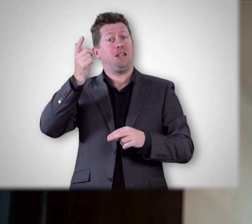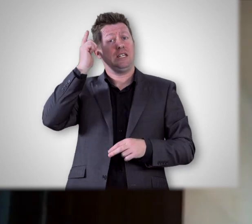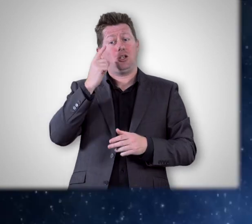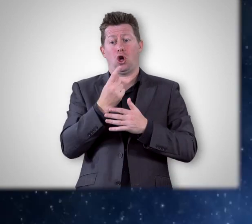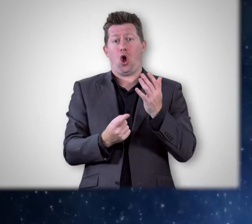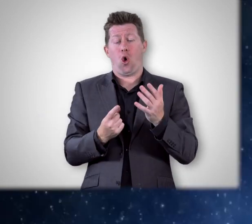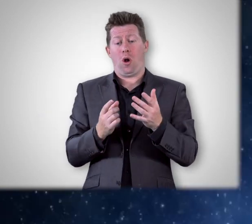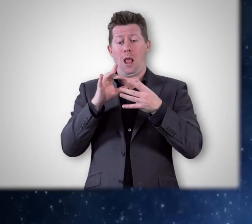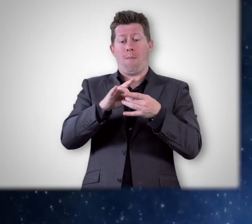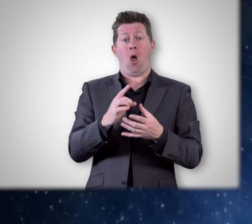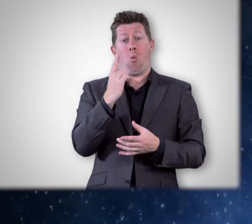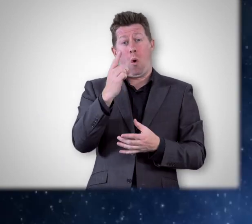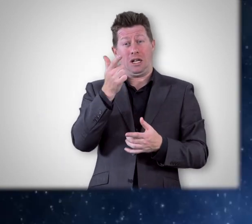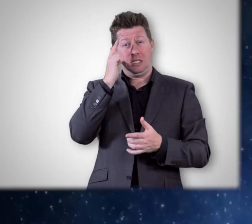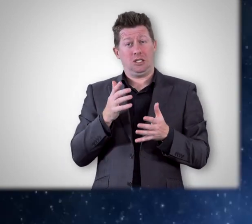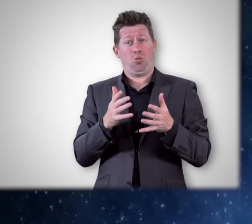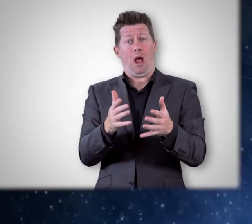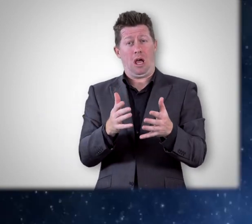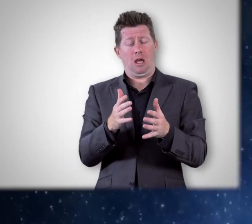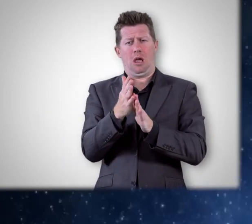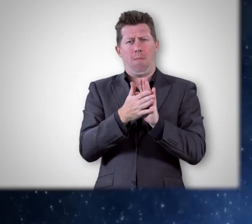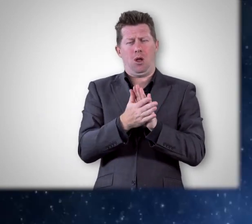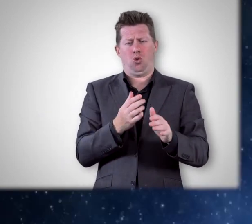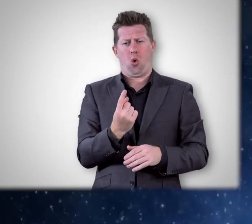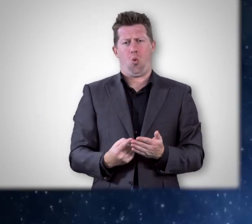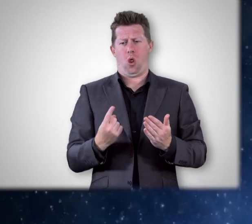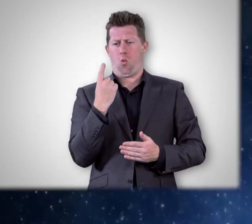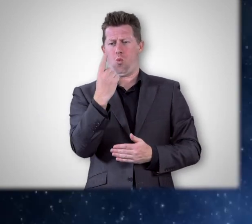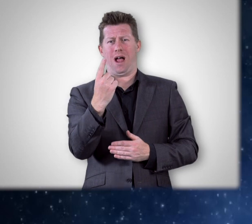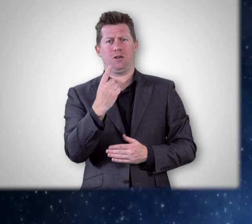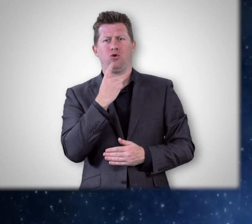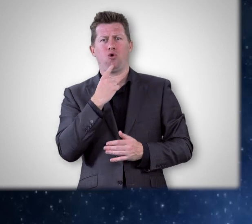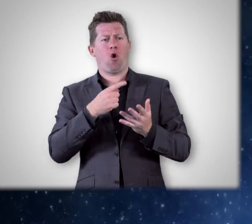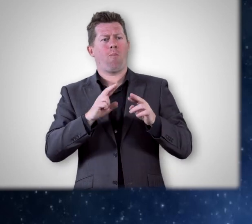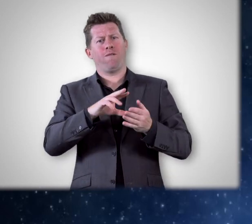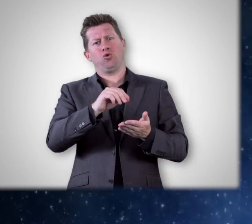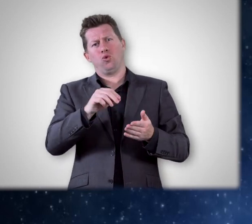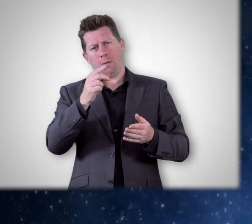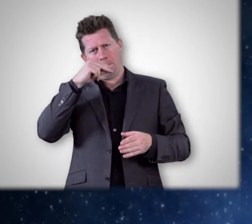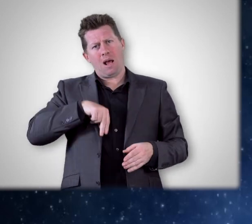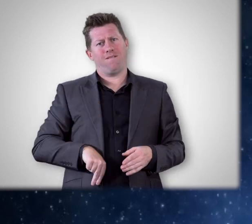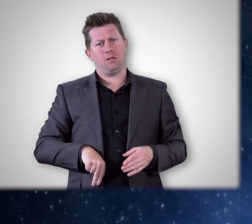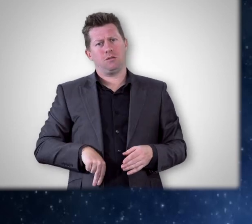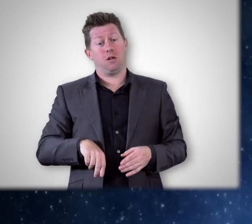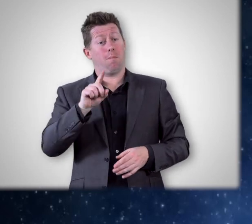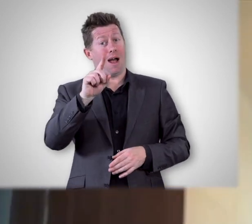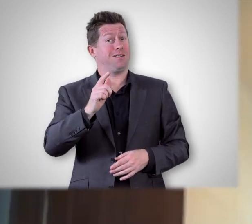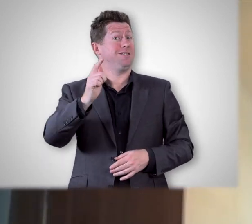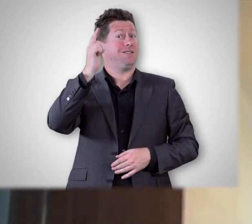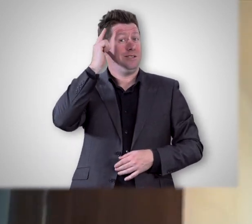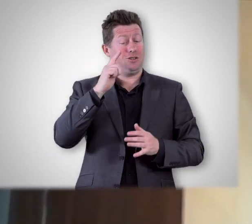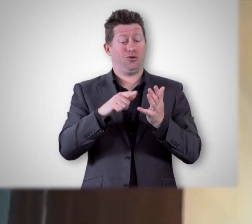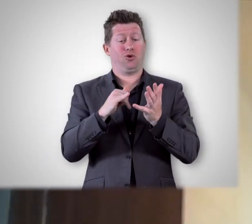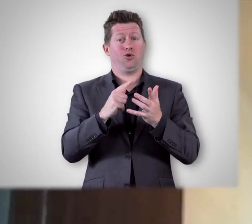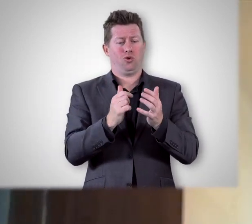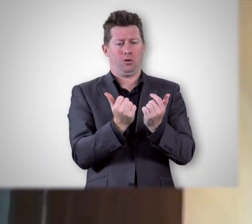learning. If our educators only apply one teaching approach, then only one type of learner benefits. But